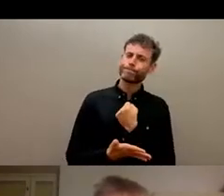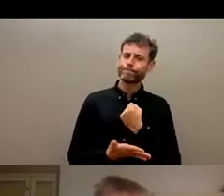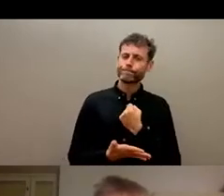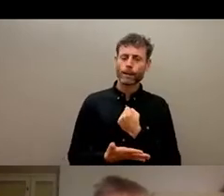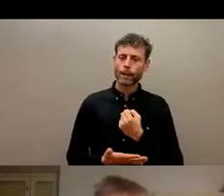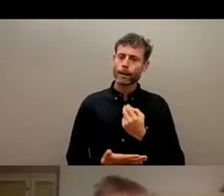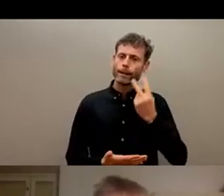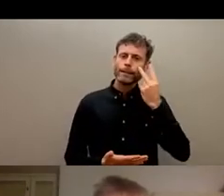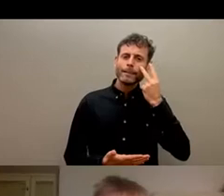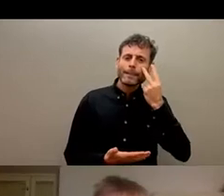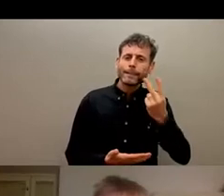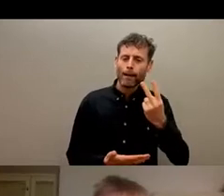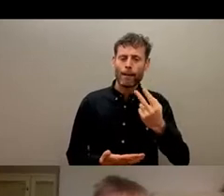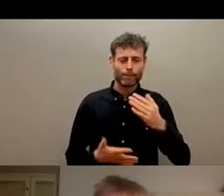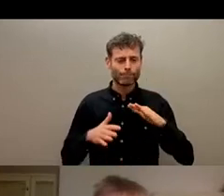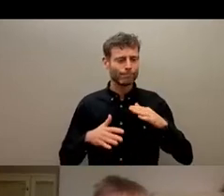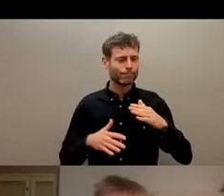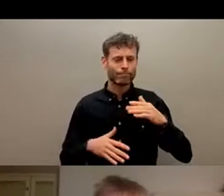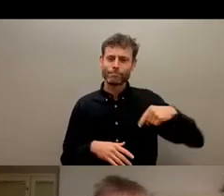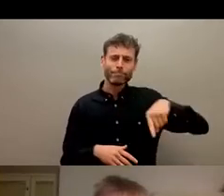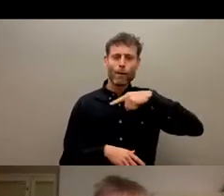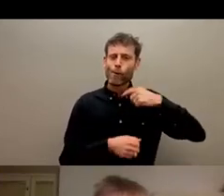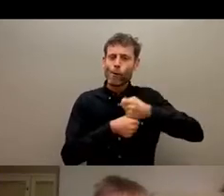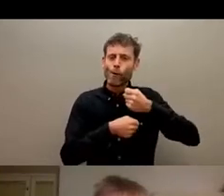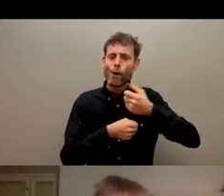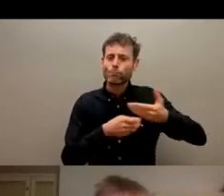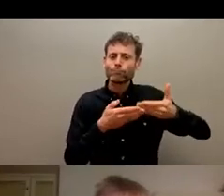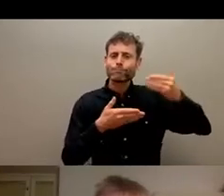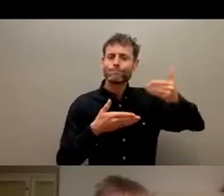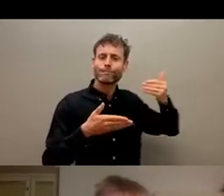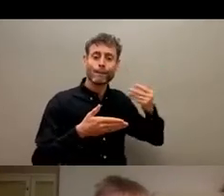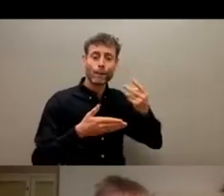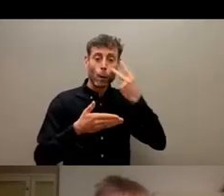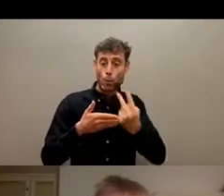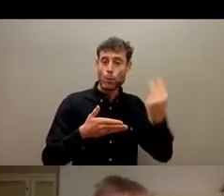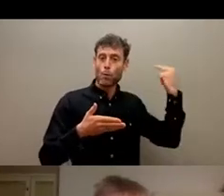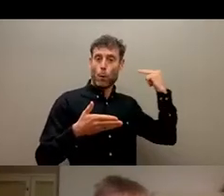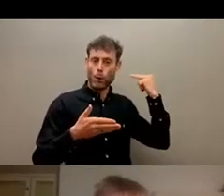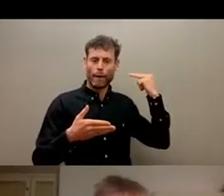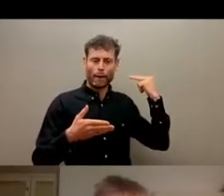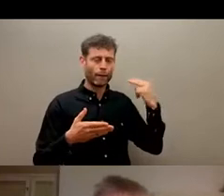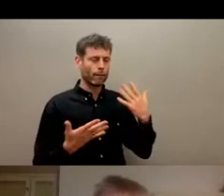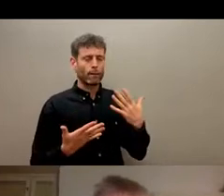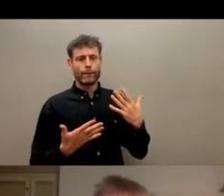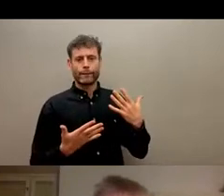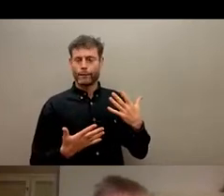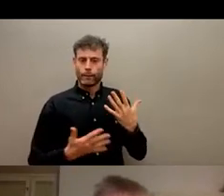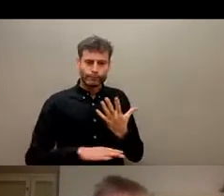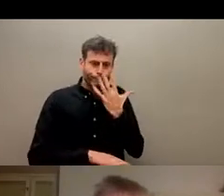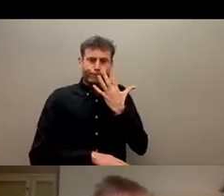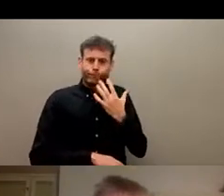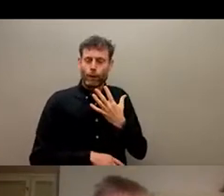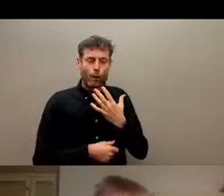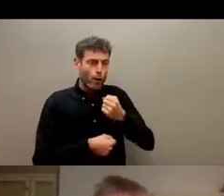the scandals, all the problems, all the issues that have been around, I mean, but have been really highlighted over the last decade